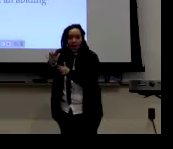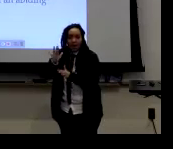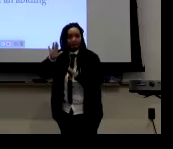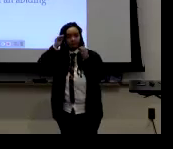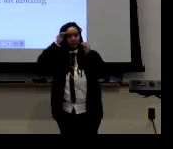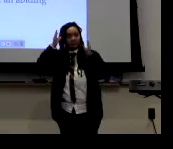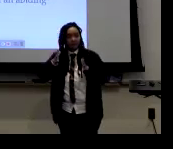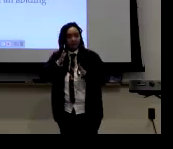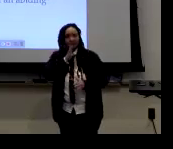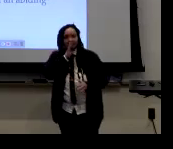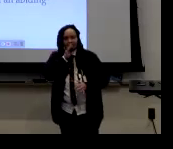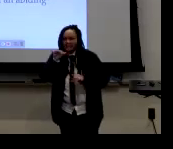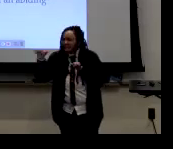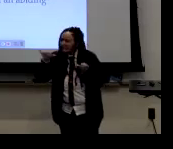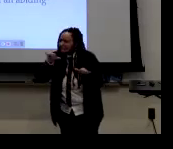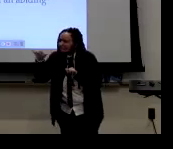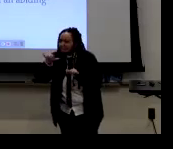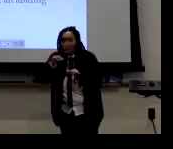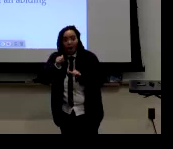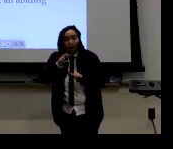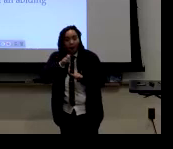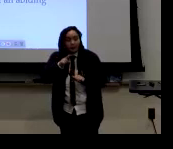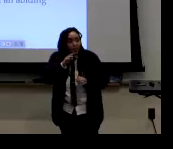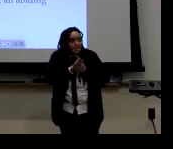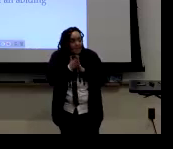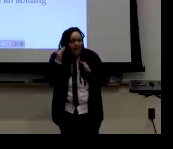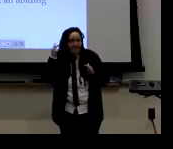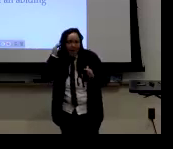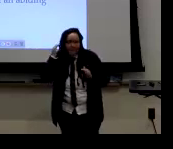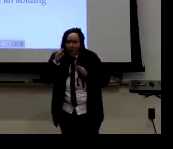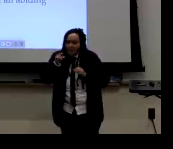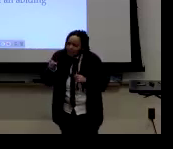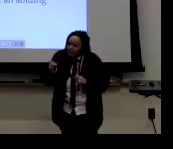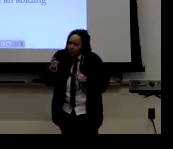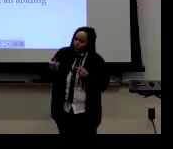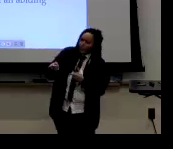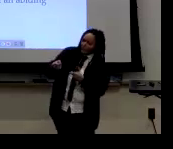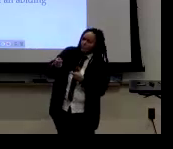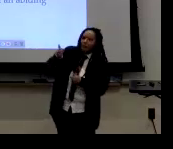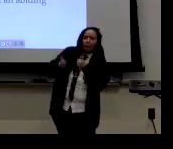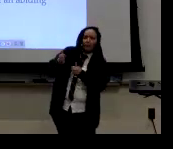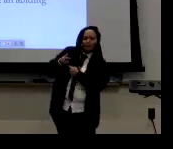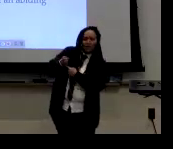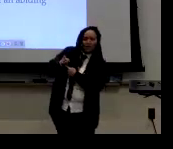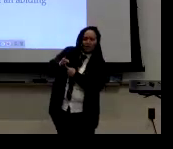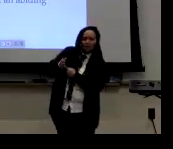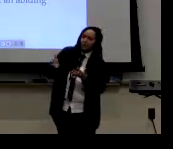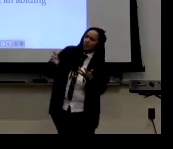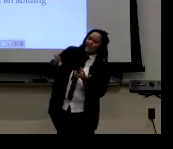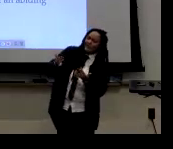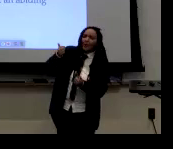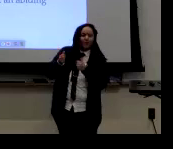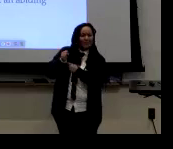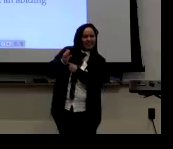you're following a specific way. Maybe it could be a teacher. And then maybe later on you become